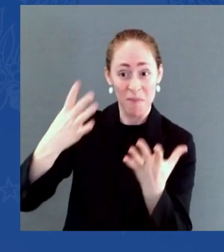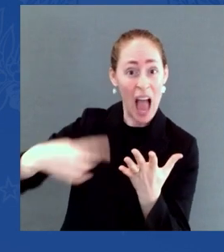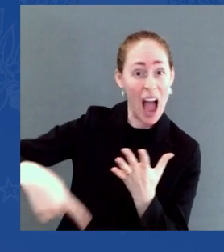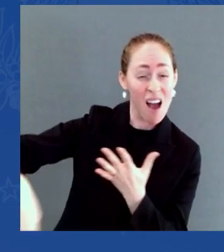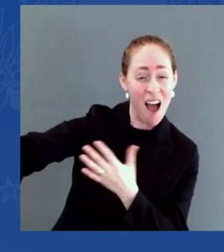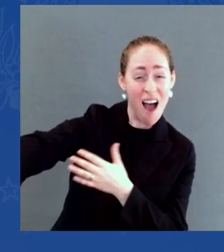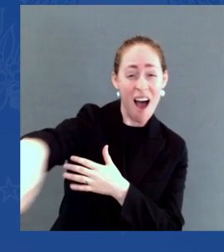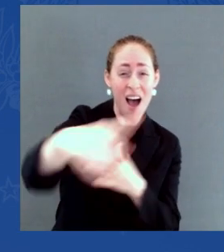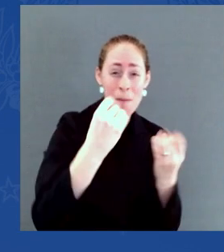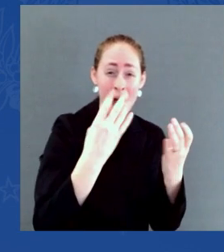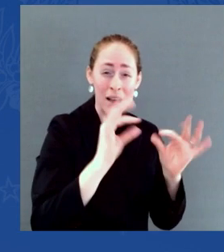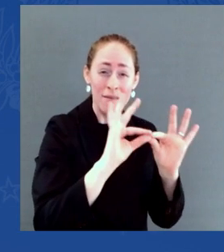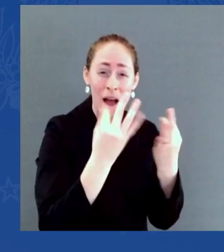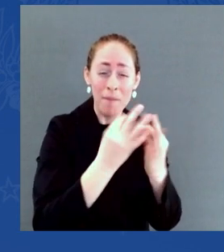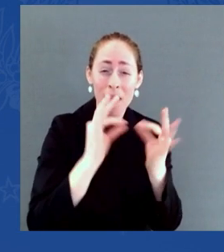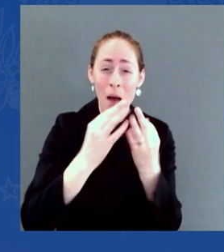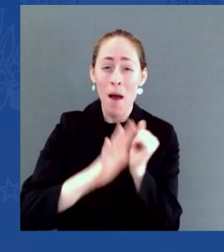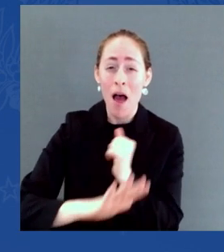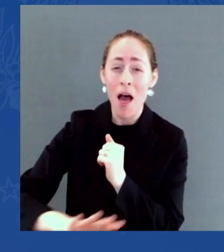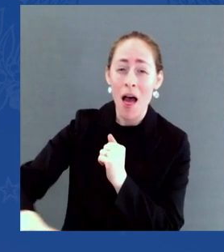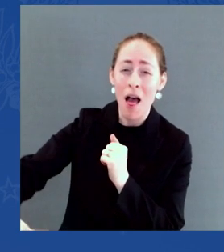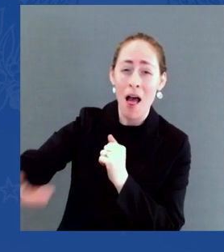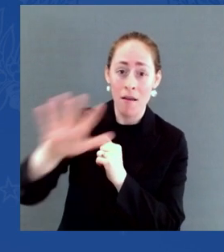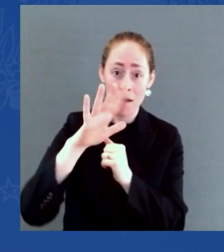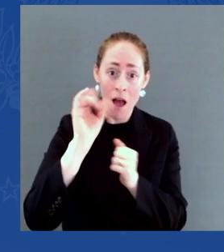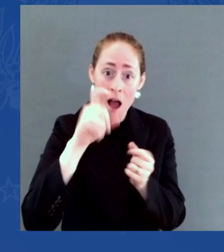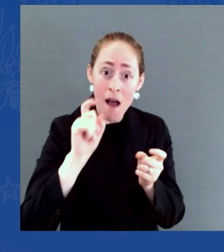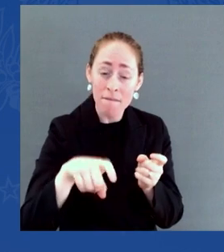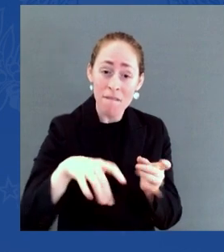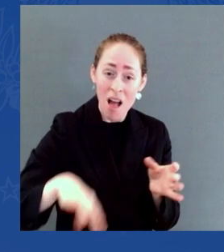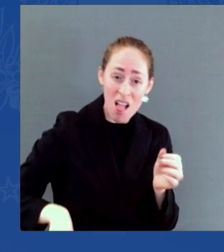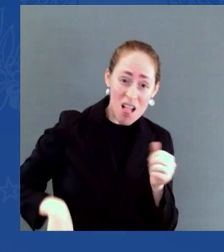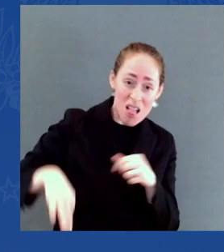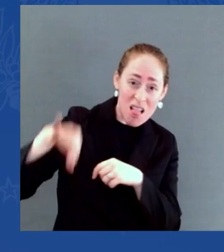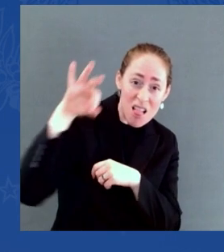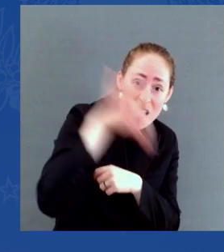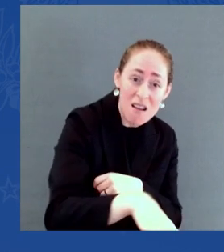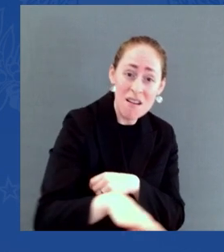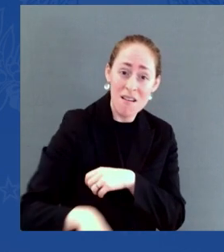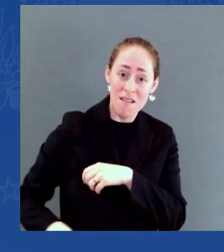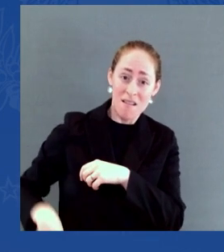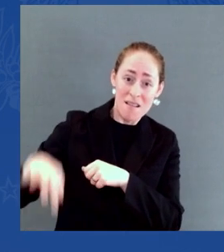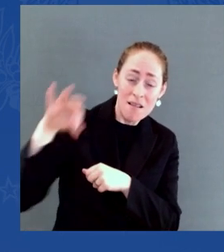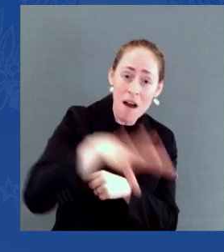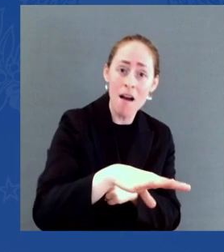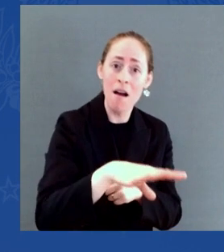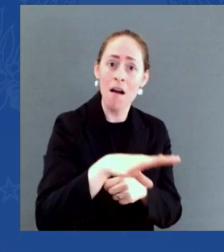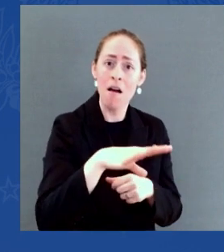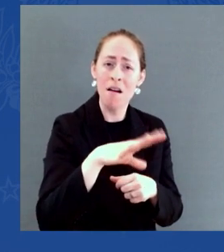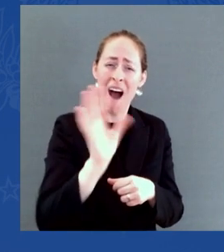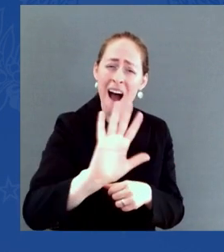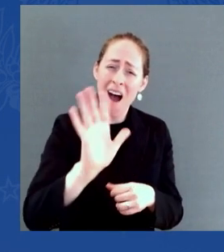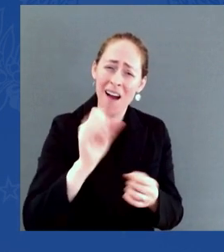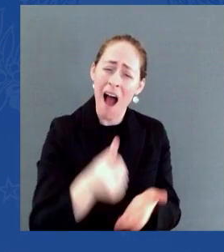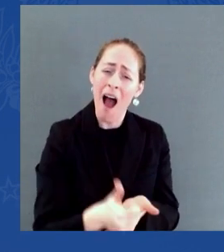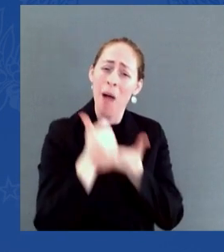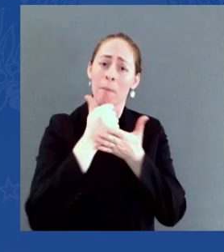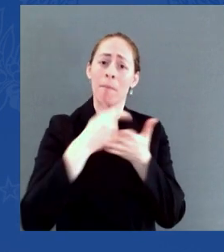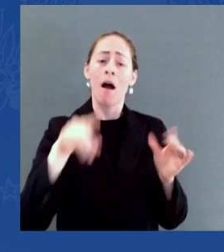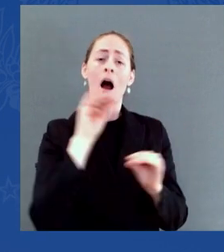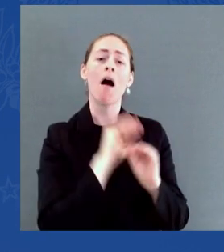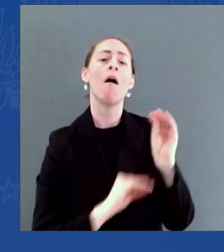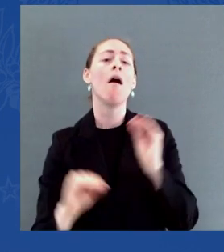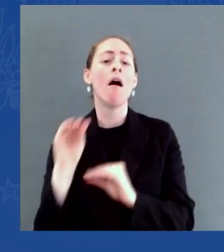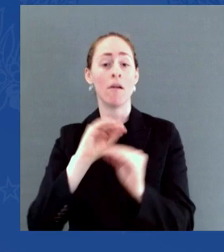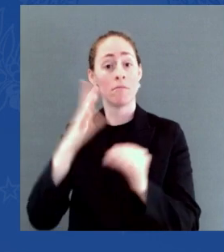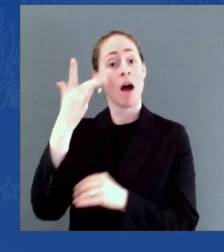lowered, capped at 7 percent of your income. But Republicans said, no, pay more. It means the bill you're paying